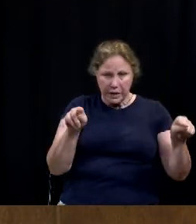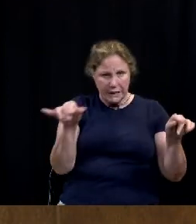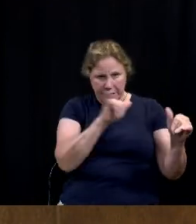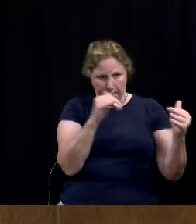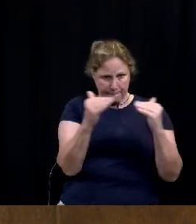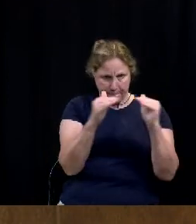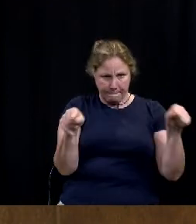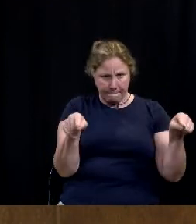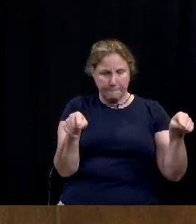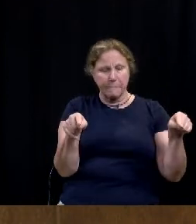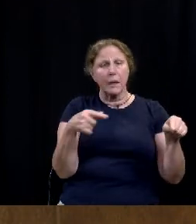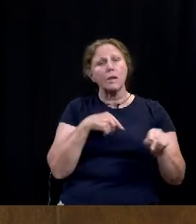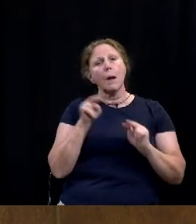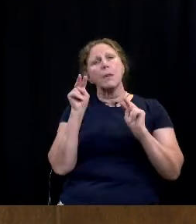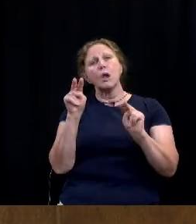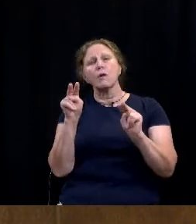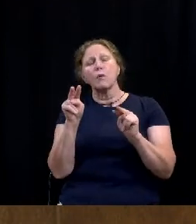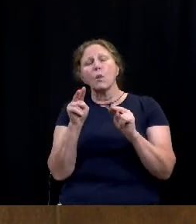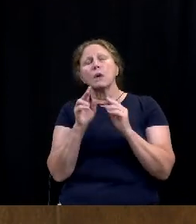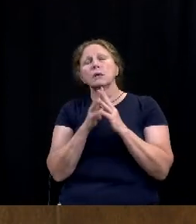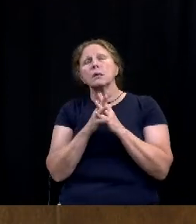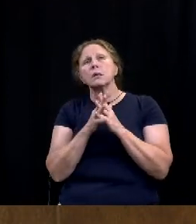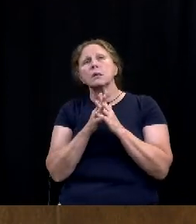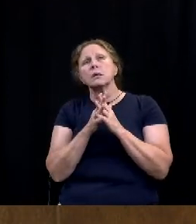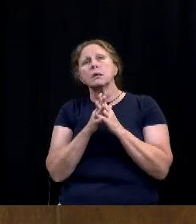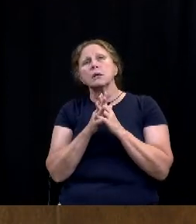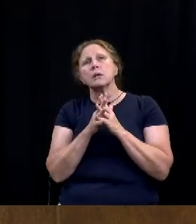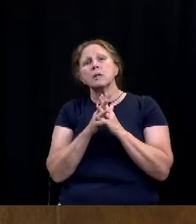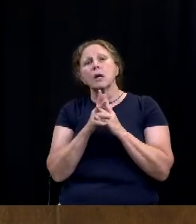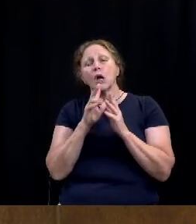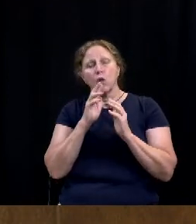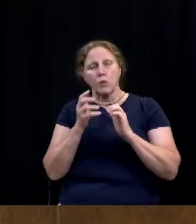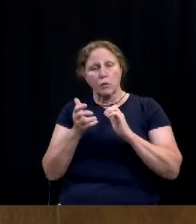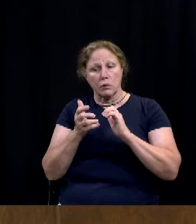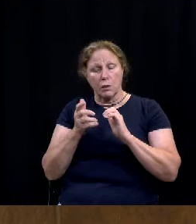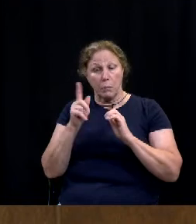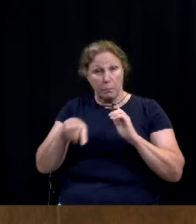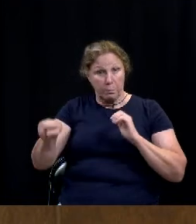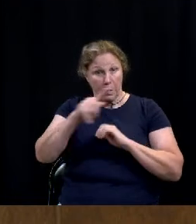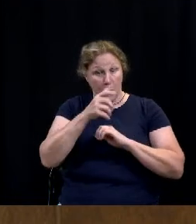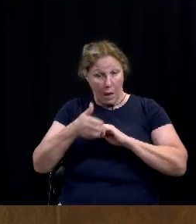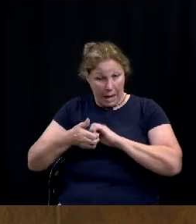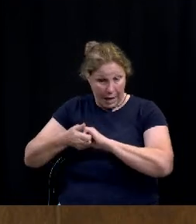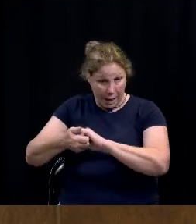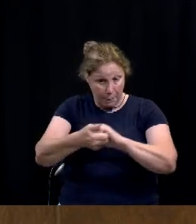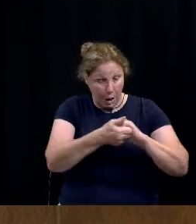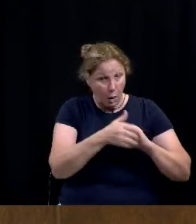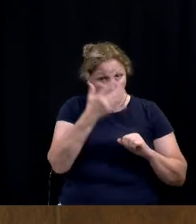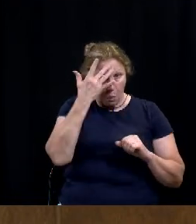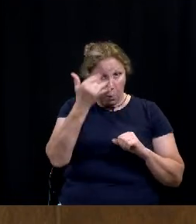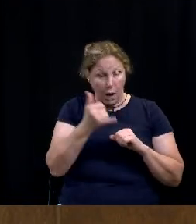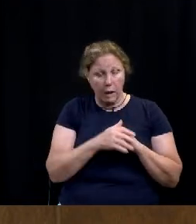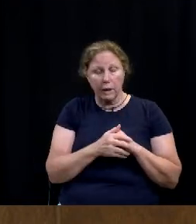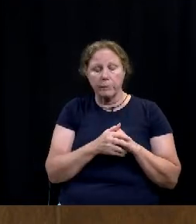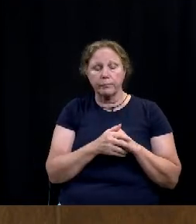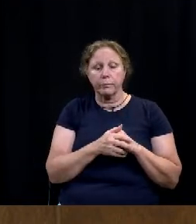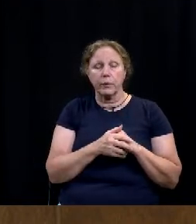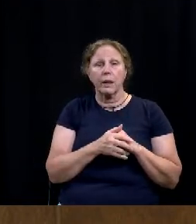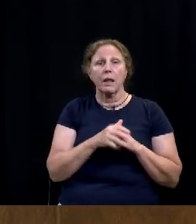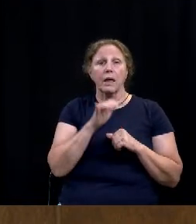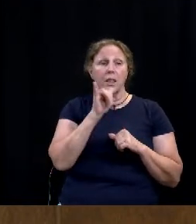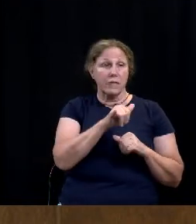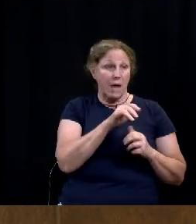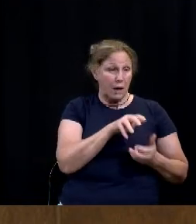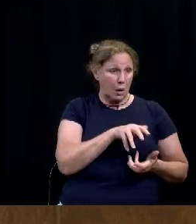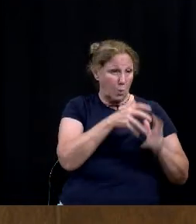looking forward to the collaborative work because we have got to curb this this this crisis that